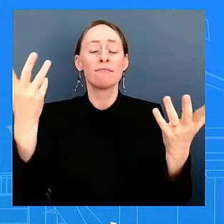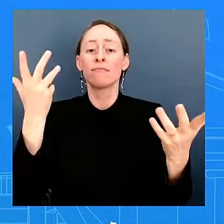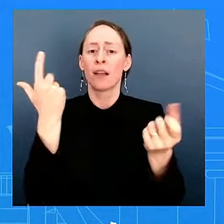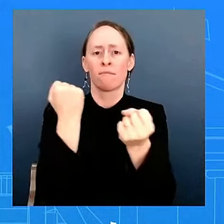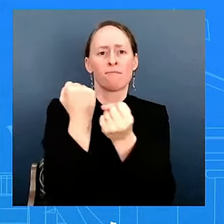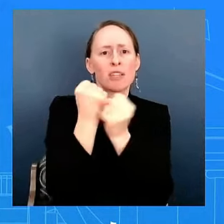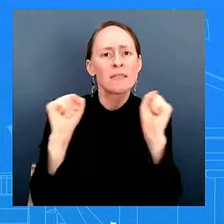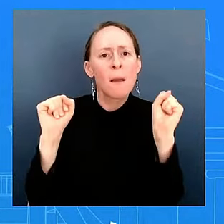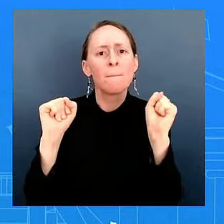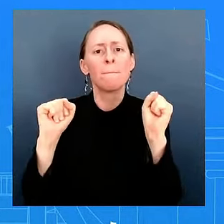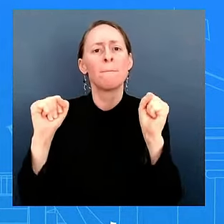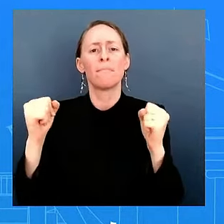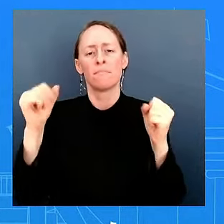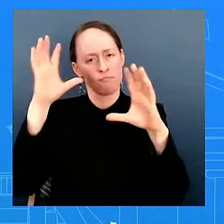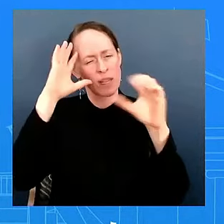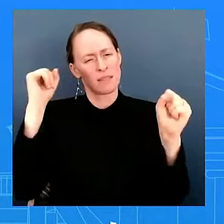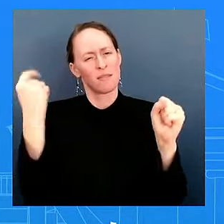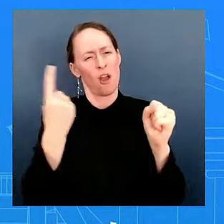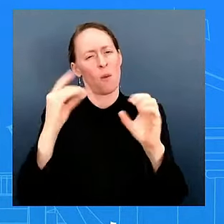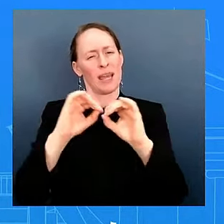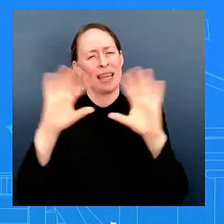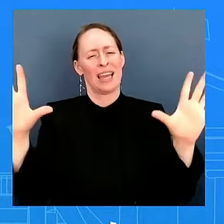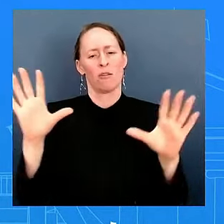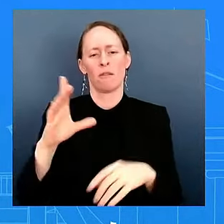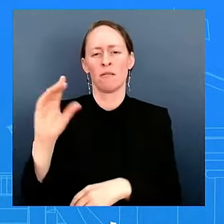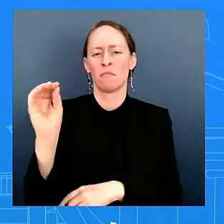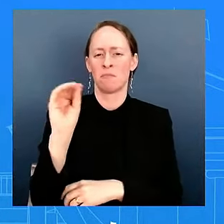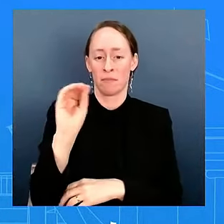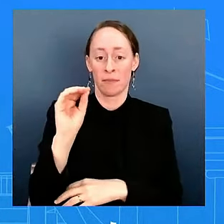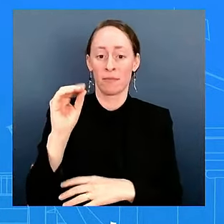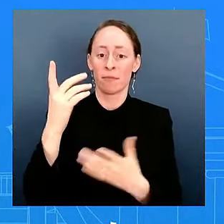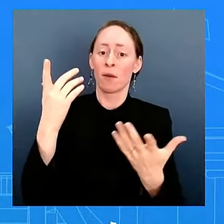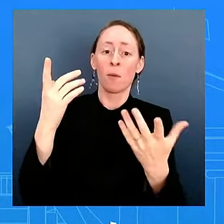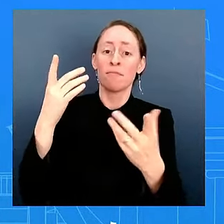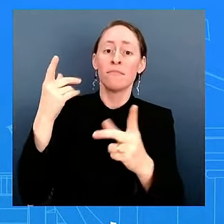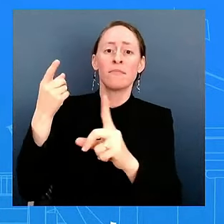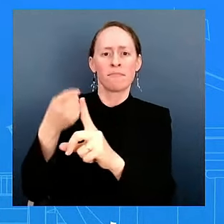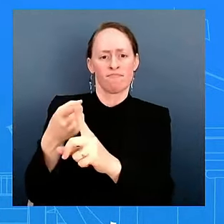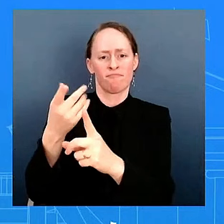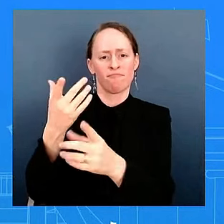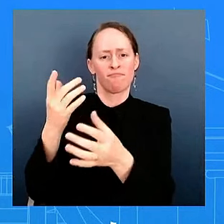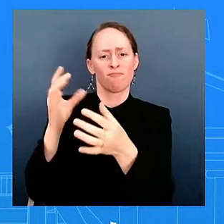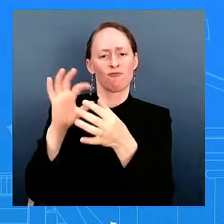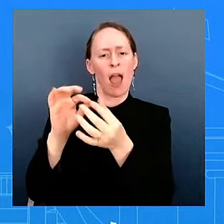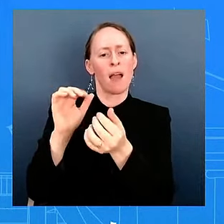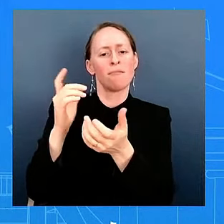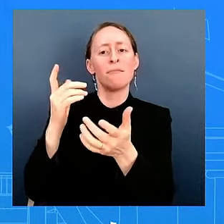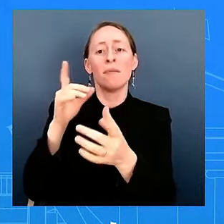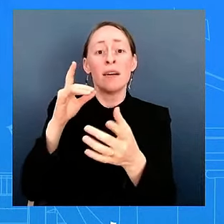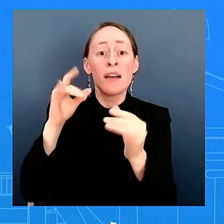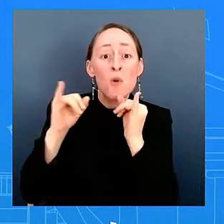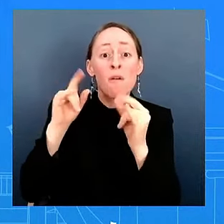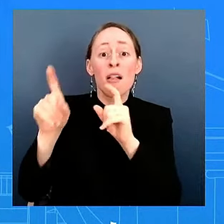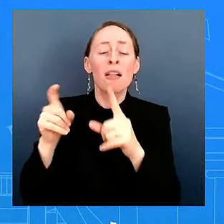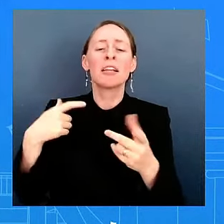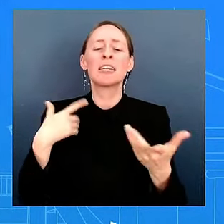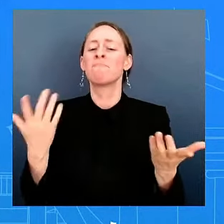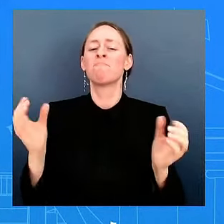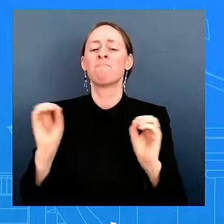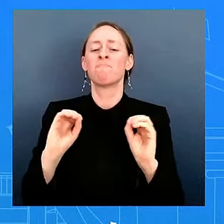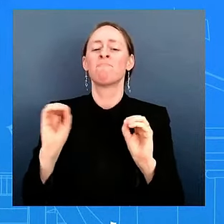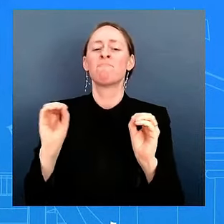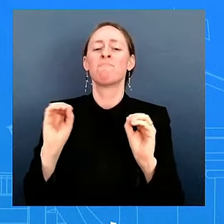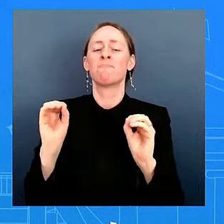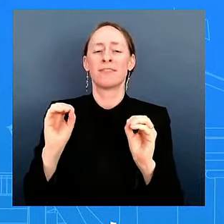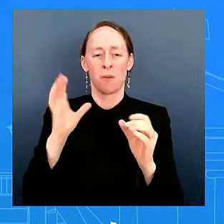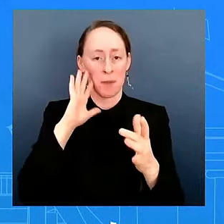ahead of the interview. He did an interview. He was happy to do it. And I think — stay tuned. You all will see what his message is and what